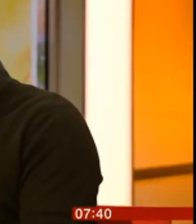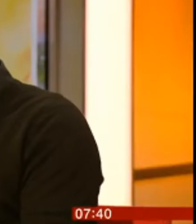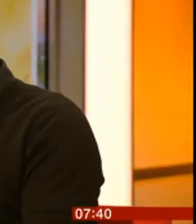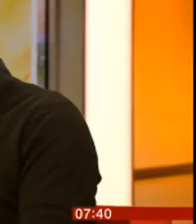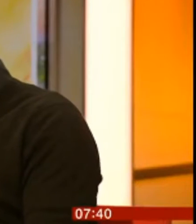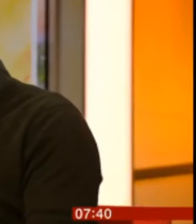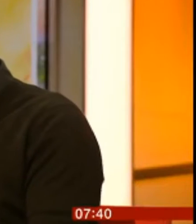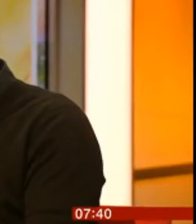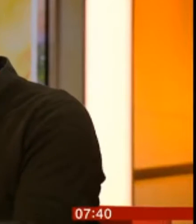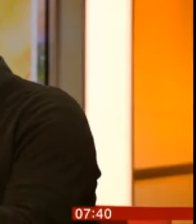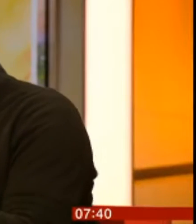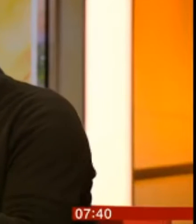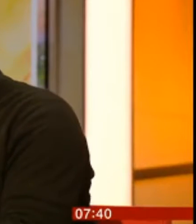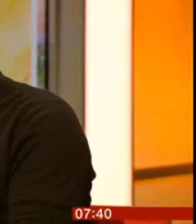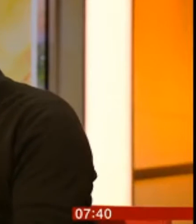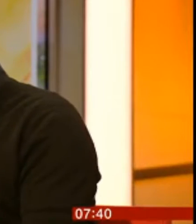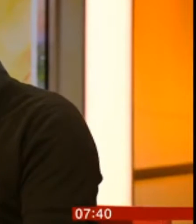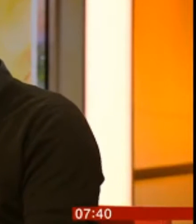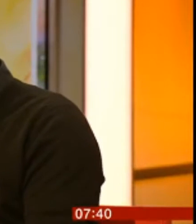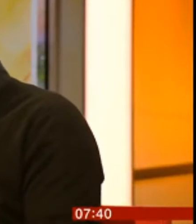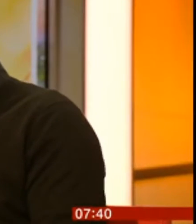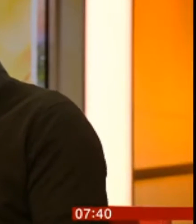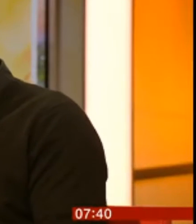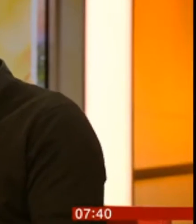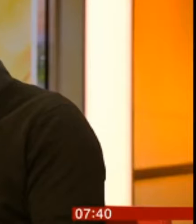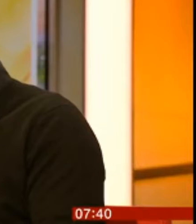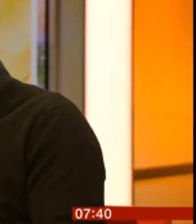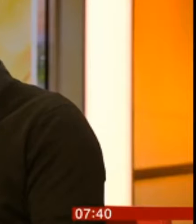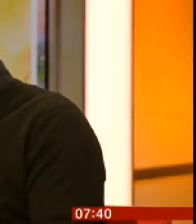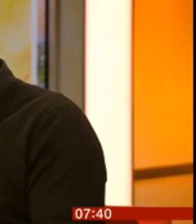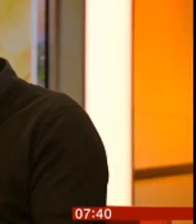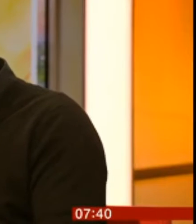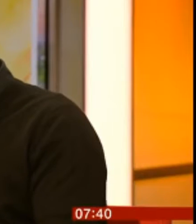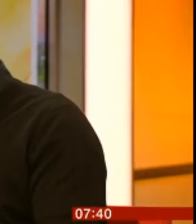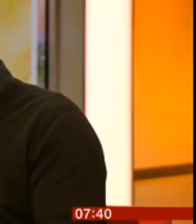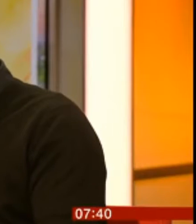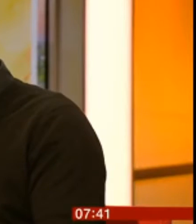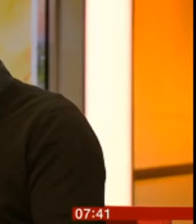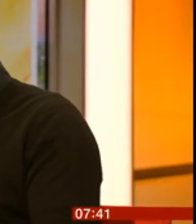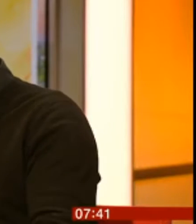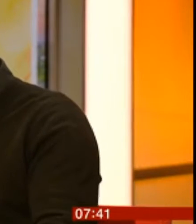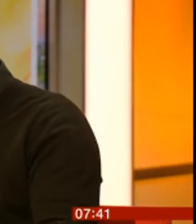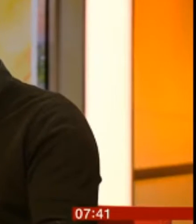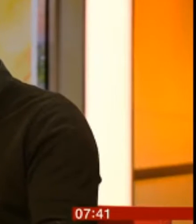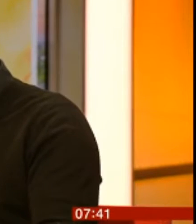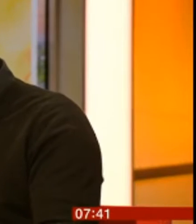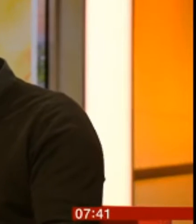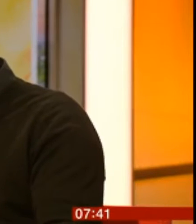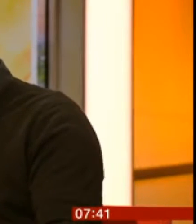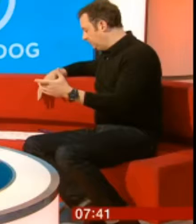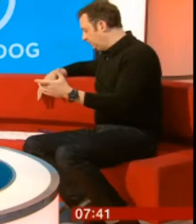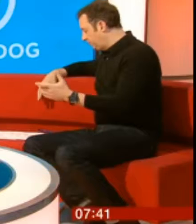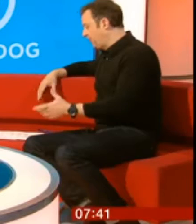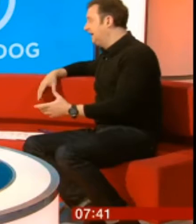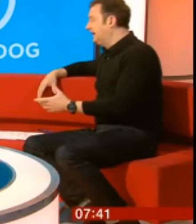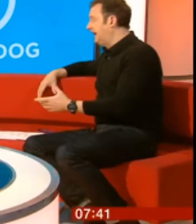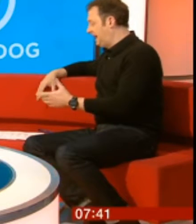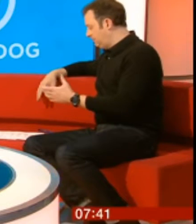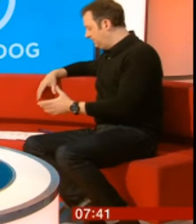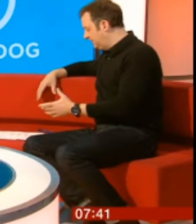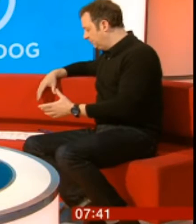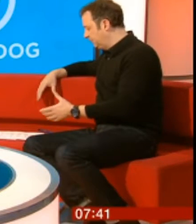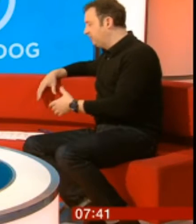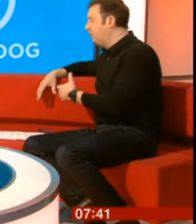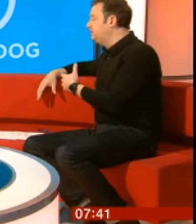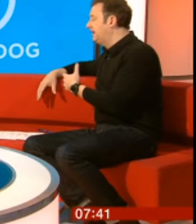And the others all let us down. To get an idea of what difference this makes, you just have to talk, as Steph did, to Frank